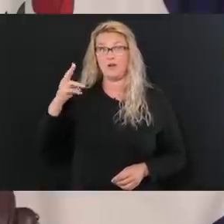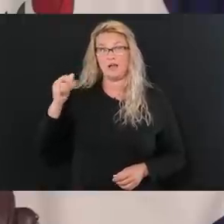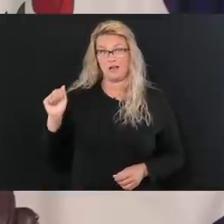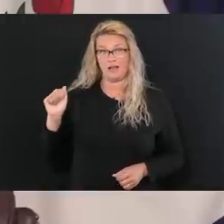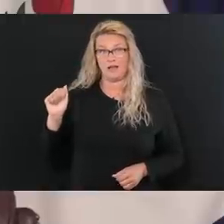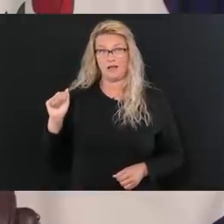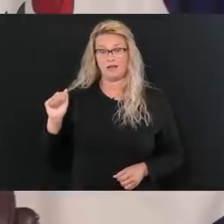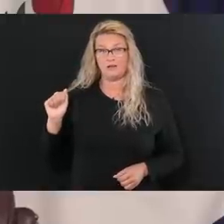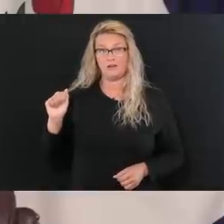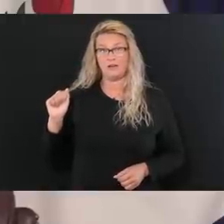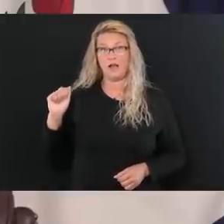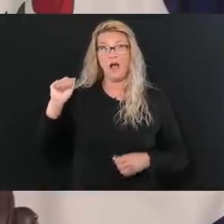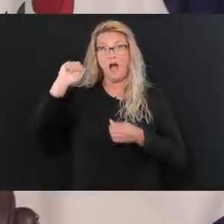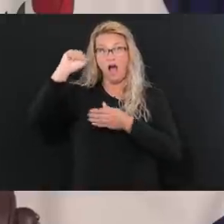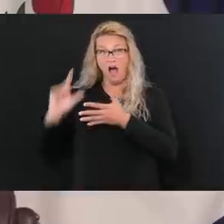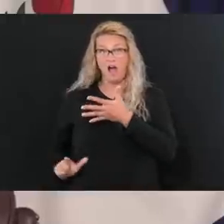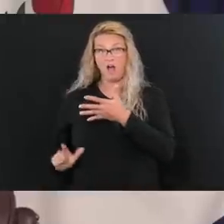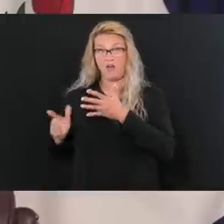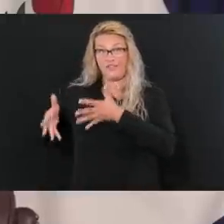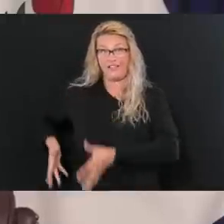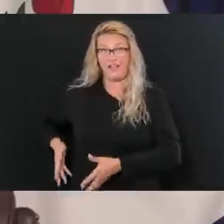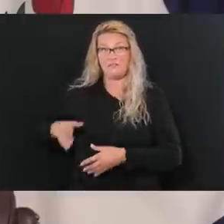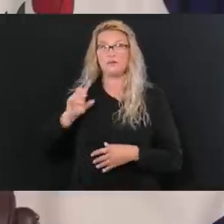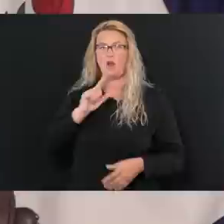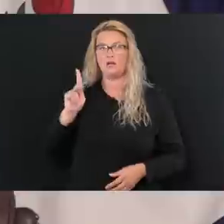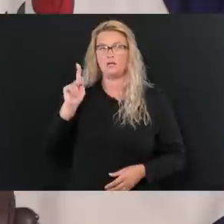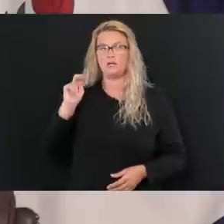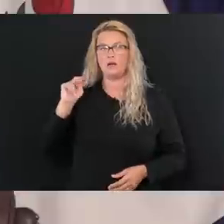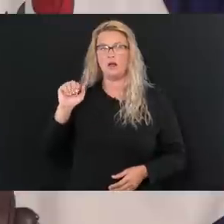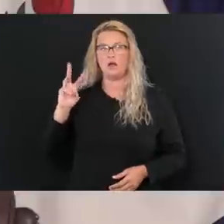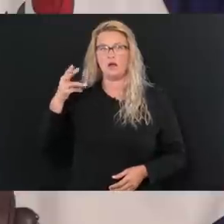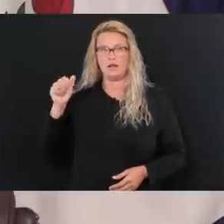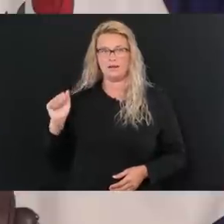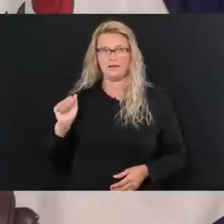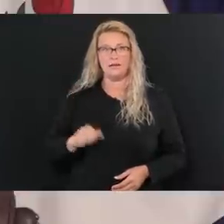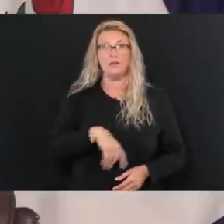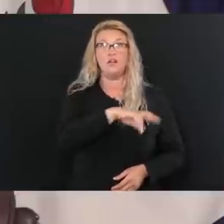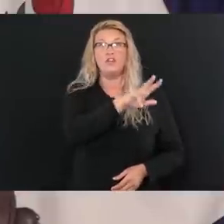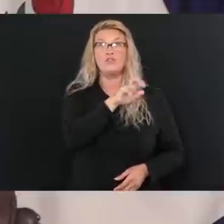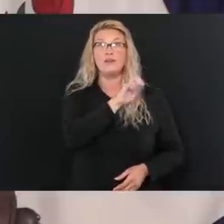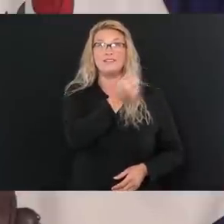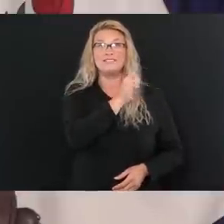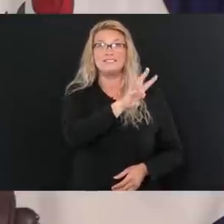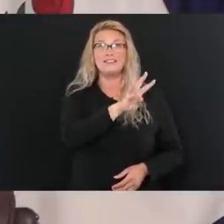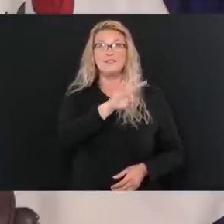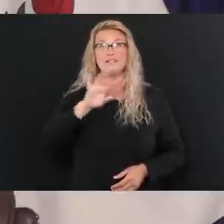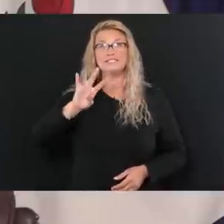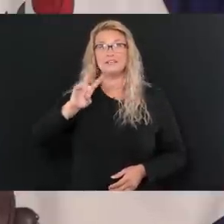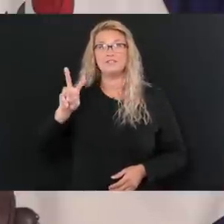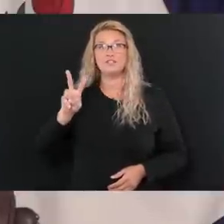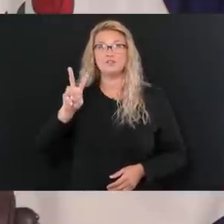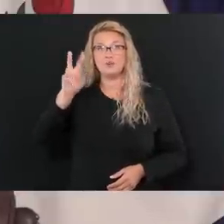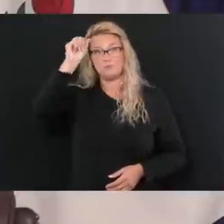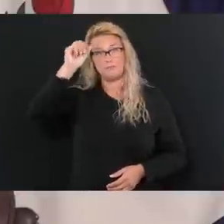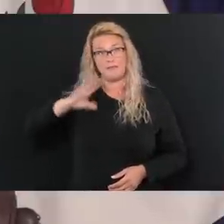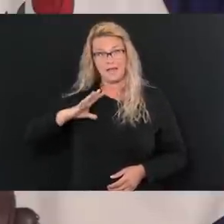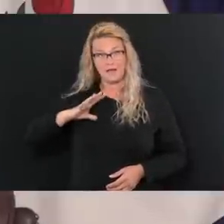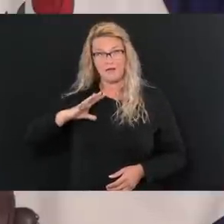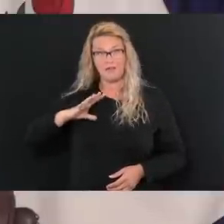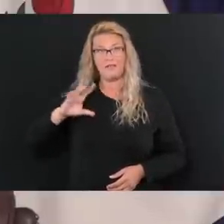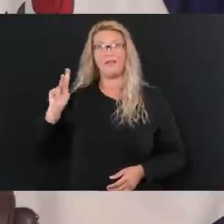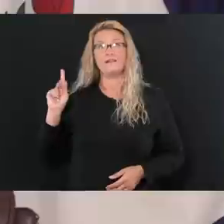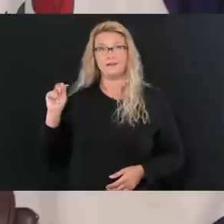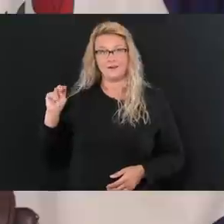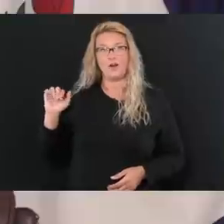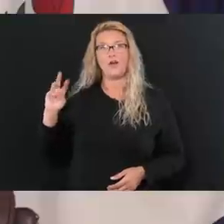In fact, all the rest of them are from Kanawha County. Our 317th death, a 72-year-old male from Kanawha